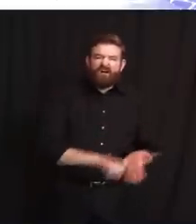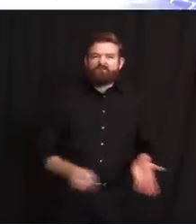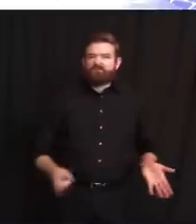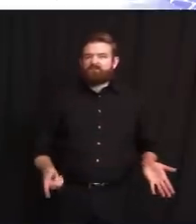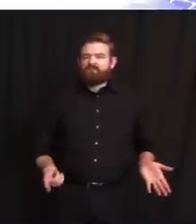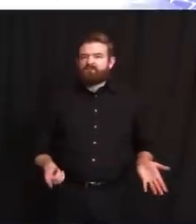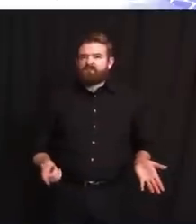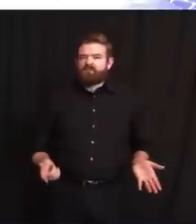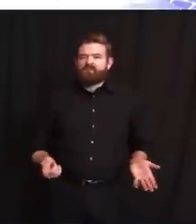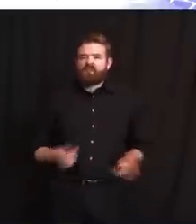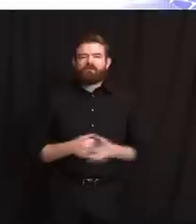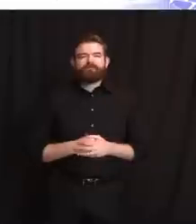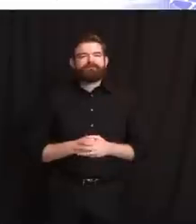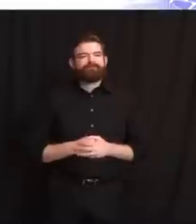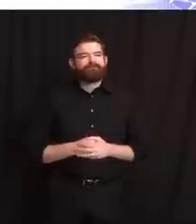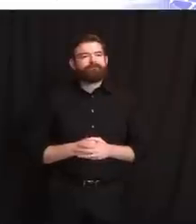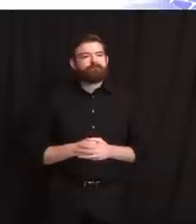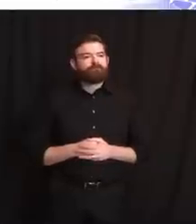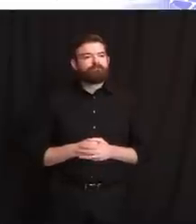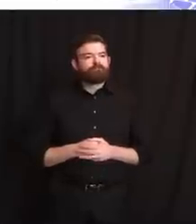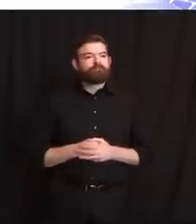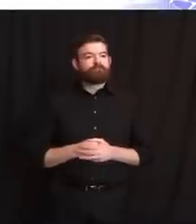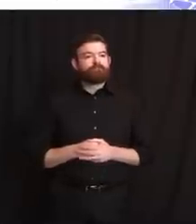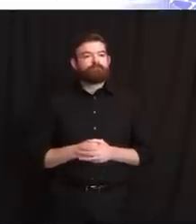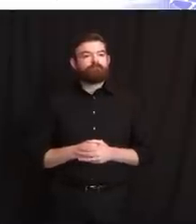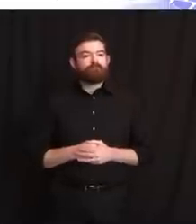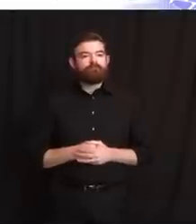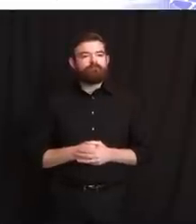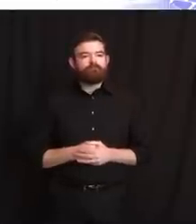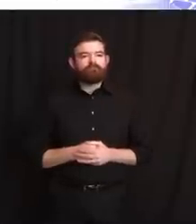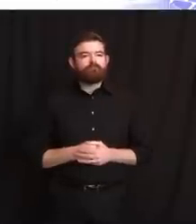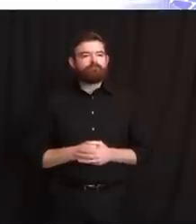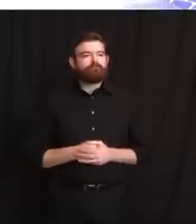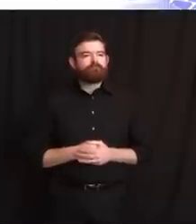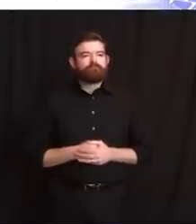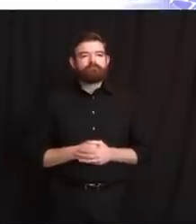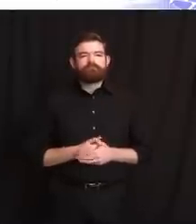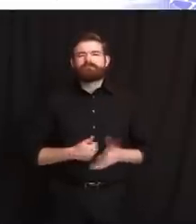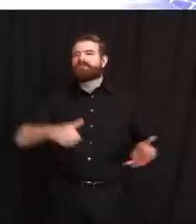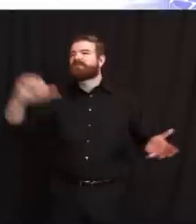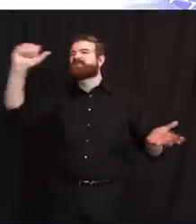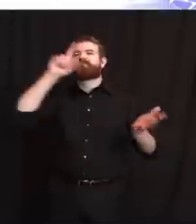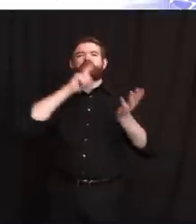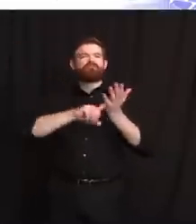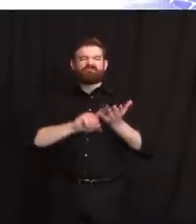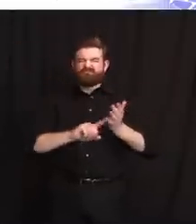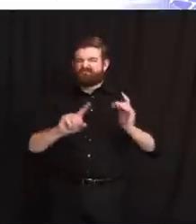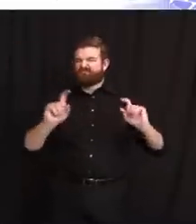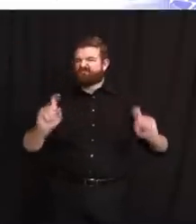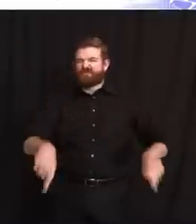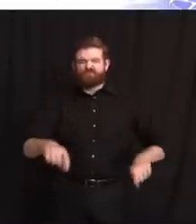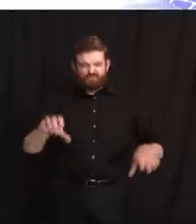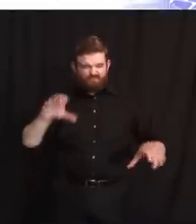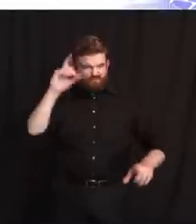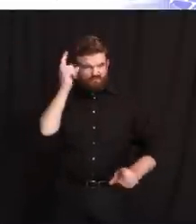And those are investigations like every other investigation that we have to get right. And getting those investigations right means